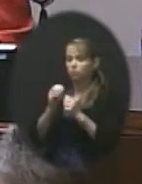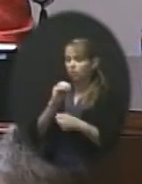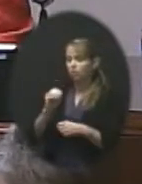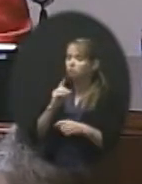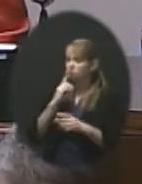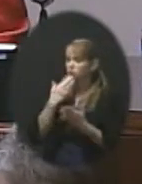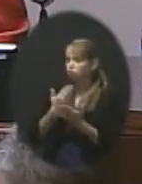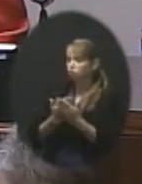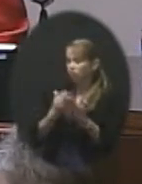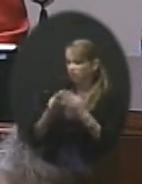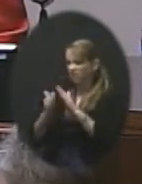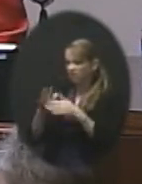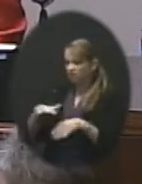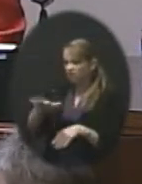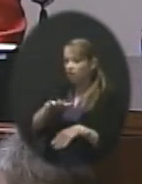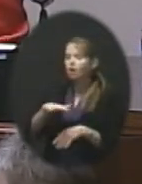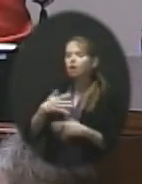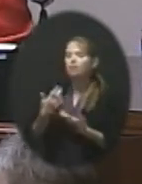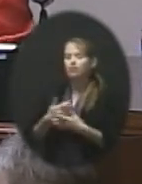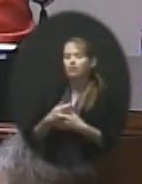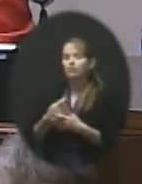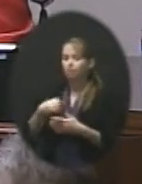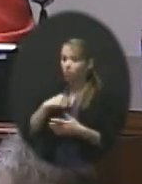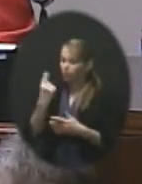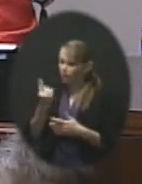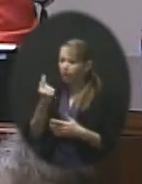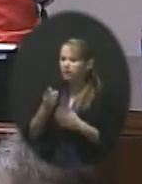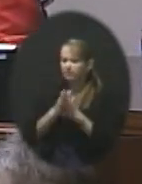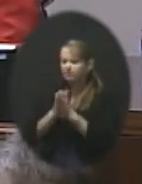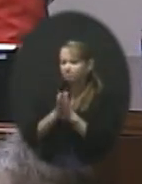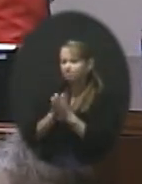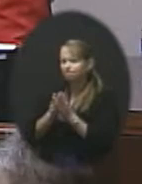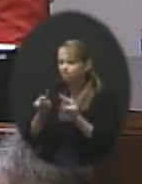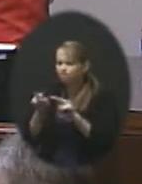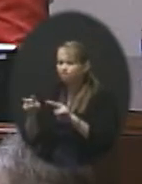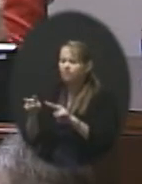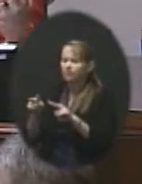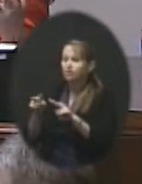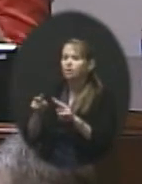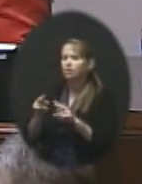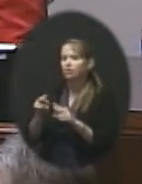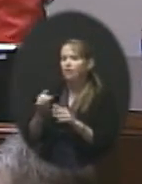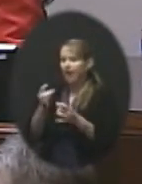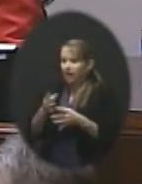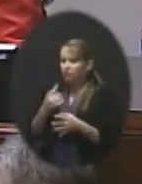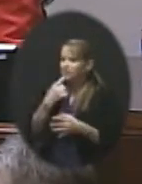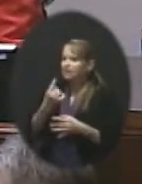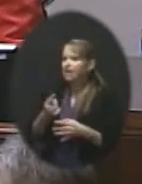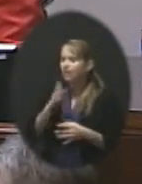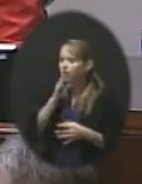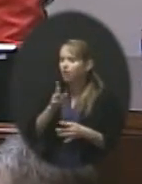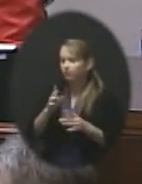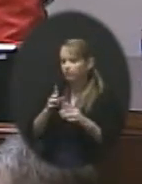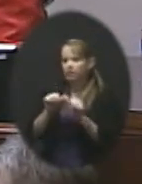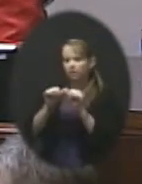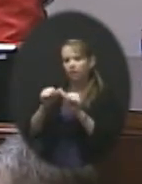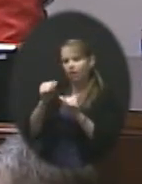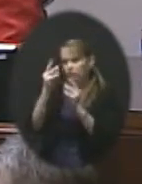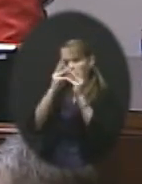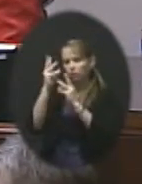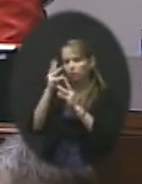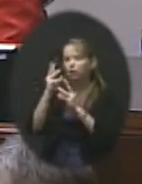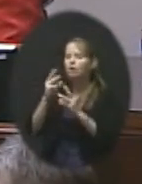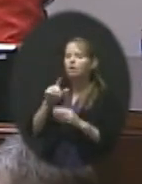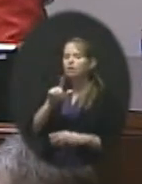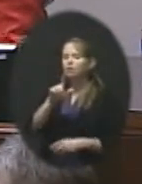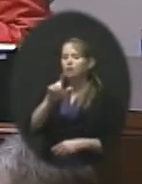mean, I almost hate to say that out loud. Right. You know, because I think it's a constant worry. At Laverne, we send a lot of reminders to schools and remind kids how